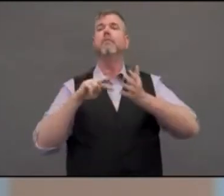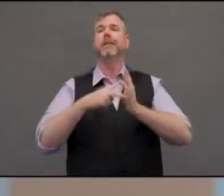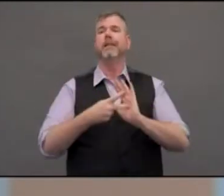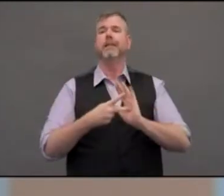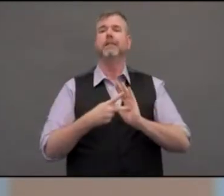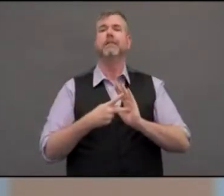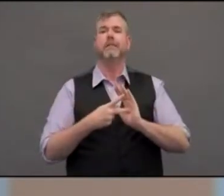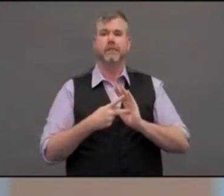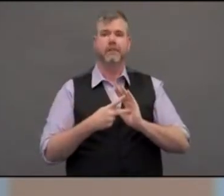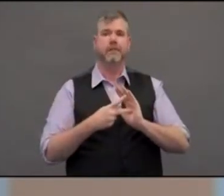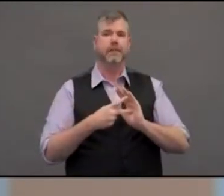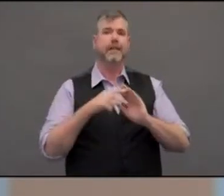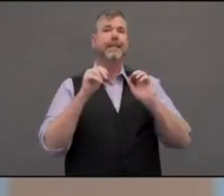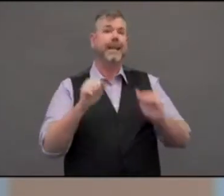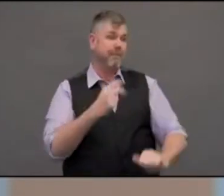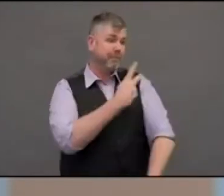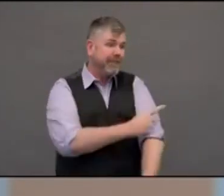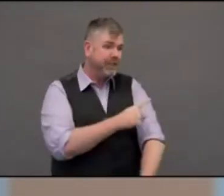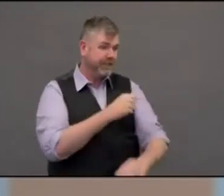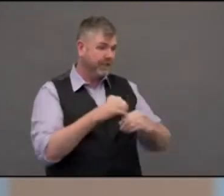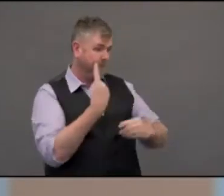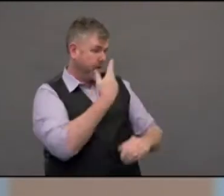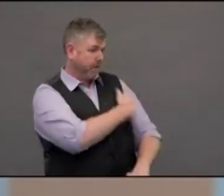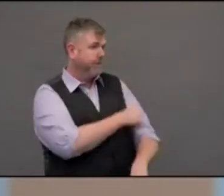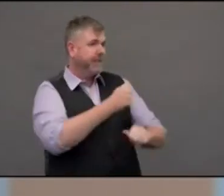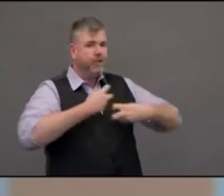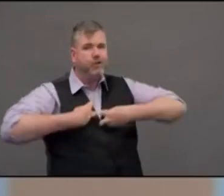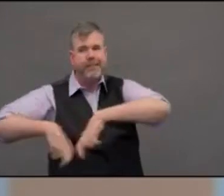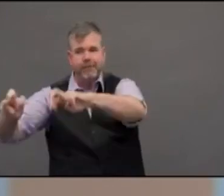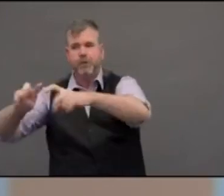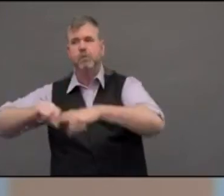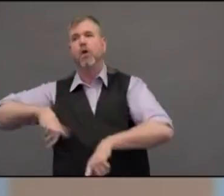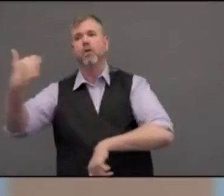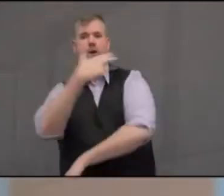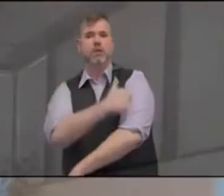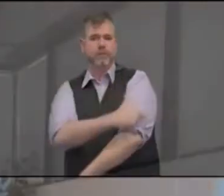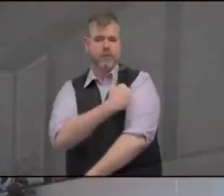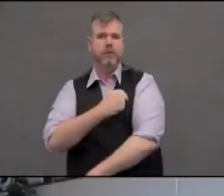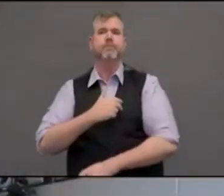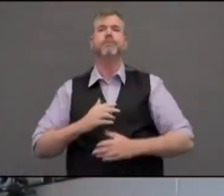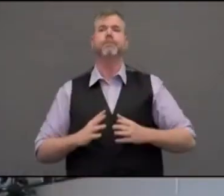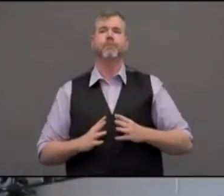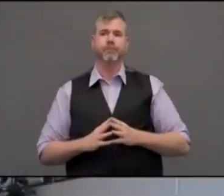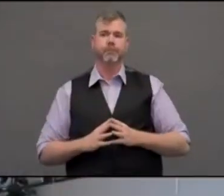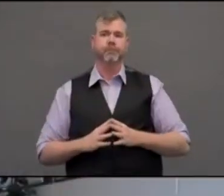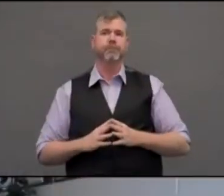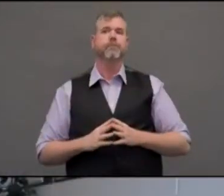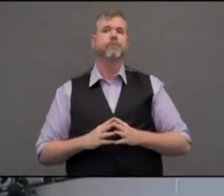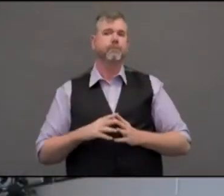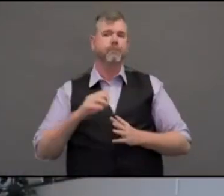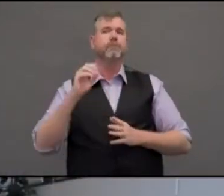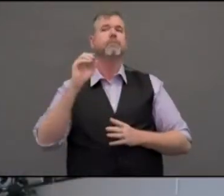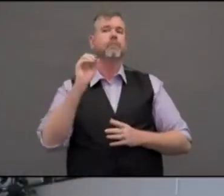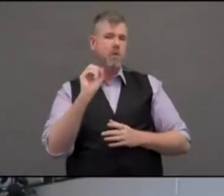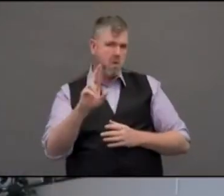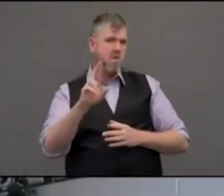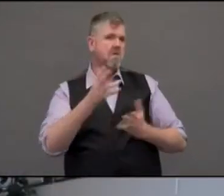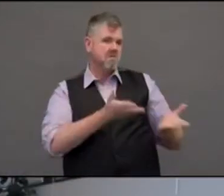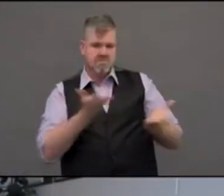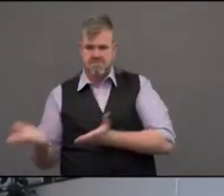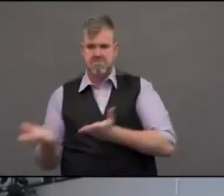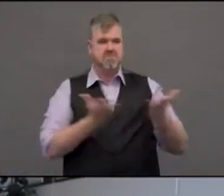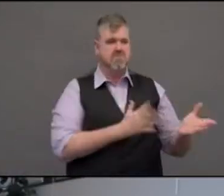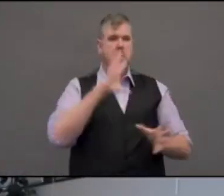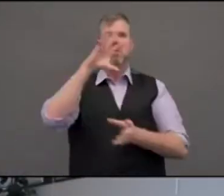for either for a higher level of care and or more access to resources. real integrated system there. Absolutely. Yes. So we're almost out of time.